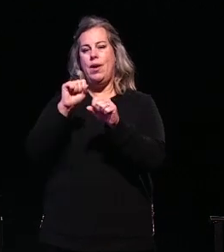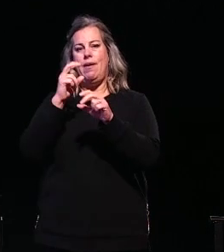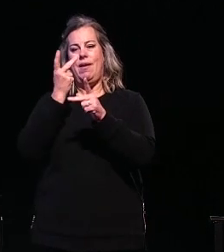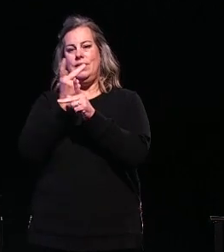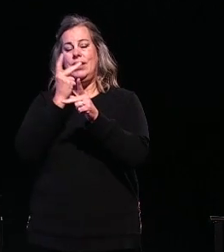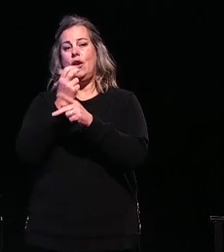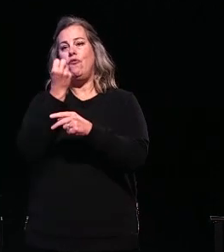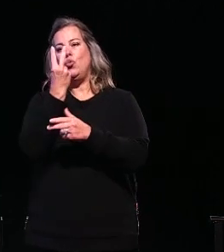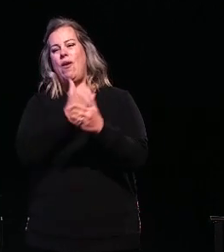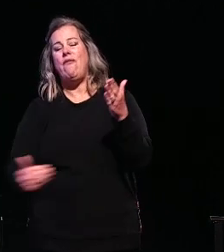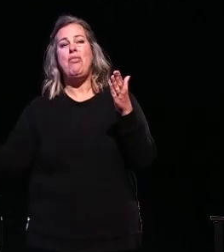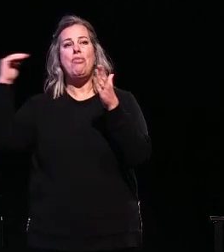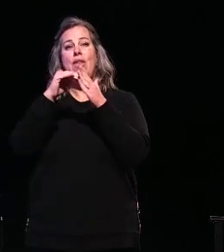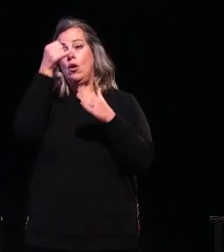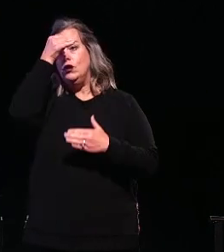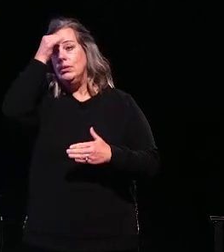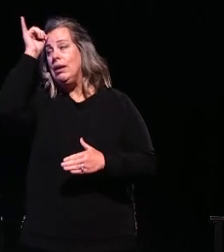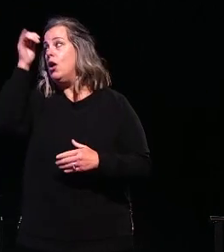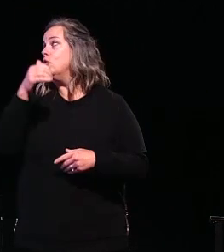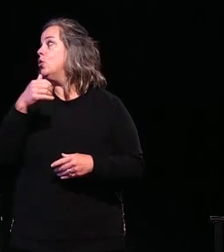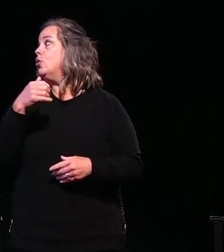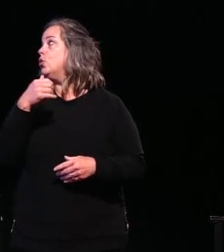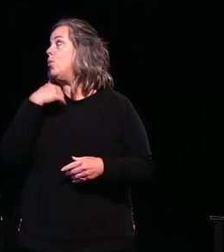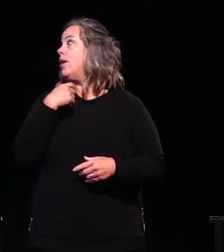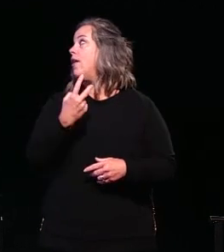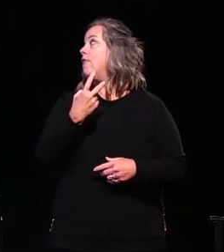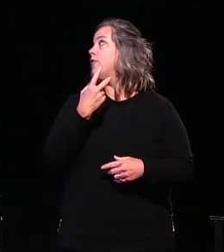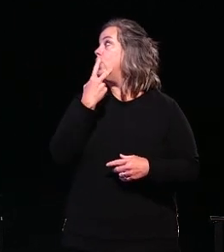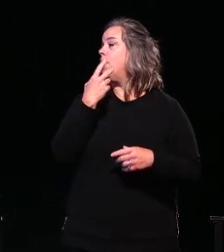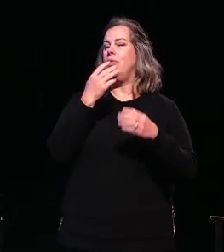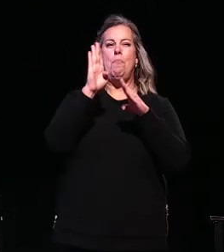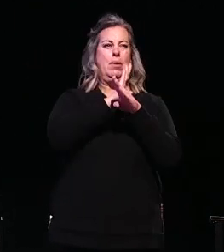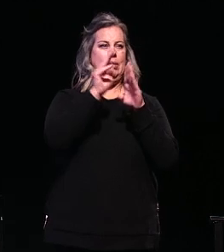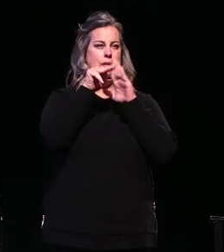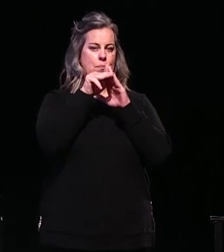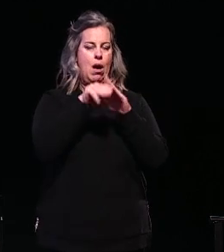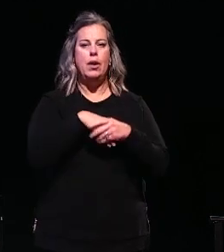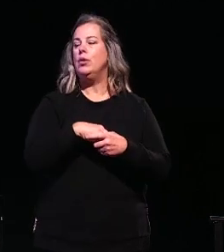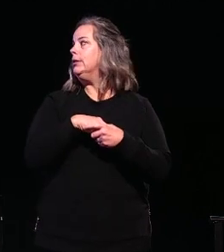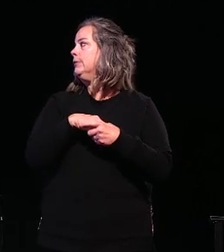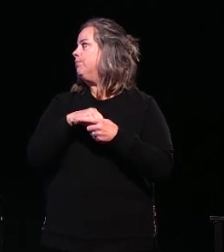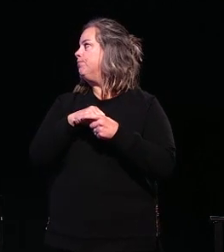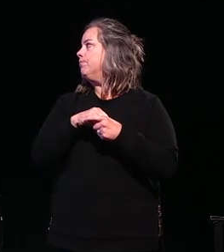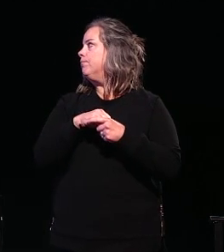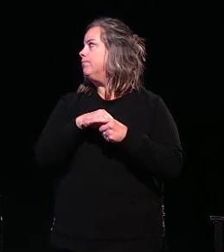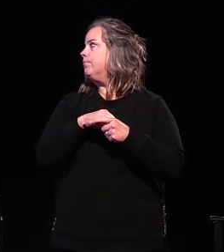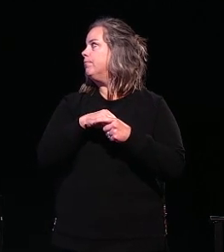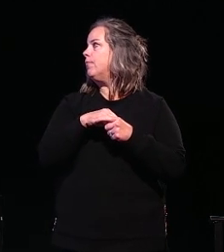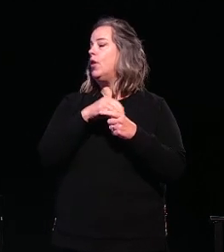Udderways has two main revenue streams. The initial setup revenue from the control box, as well as the subscription revenue from our applicator handle.